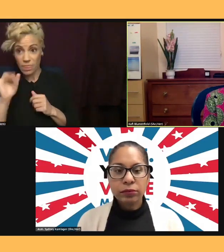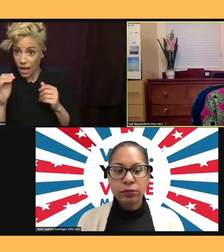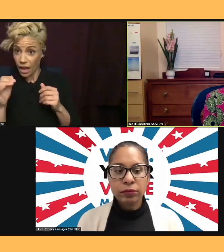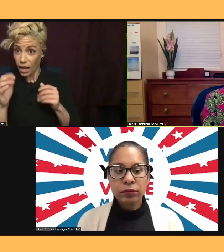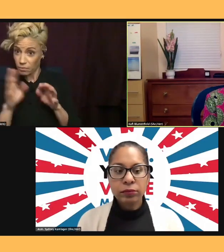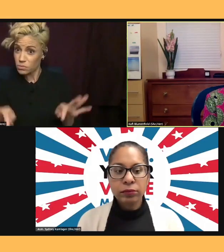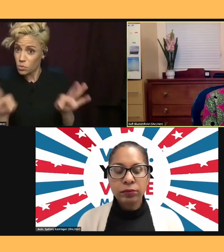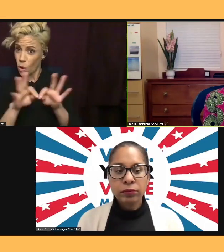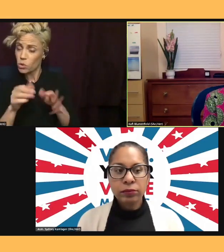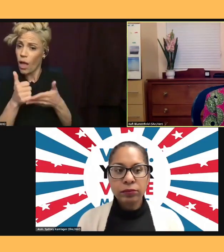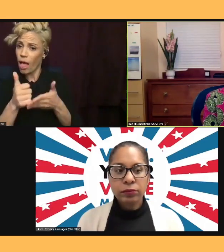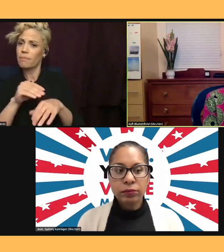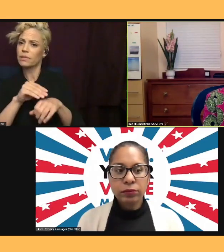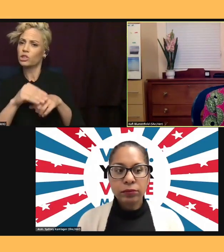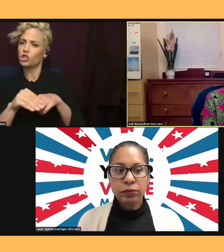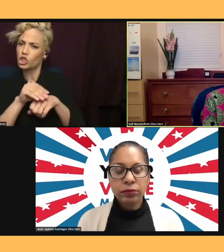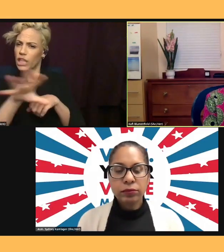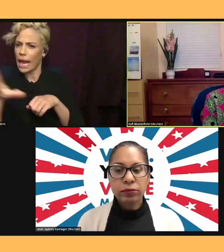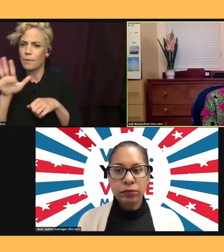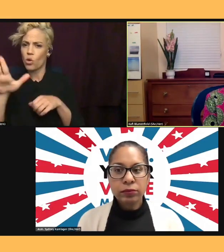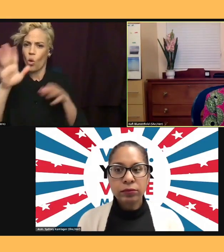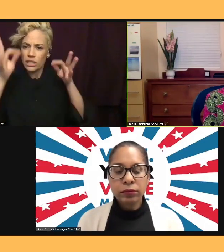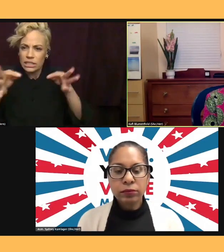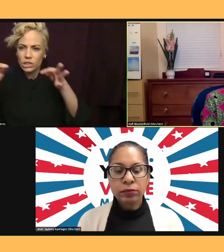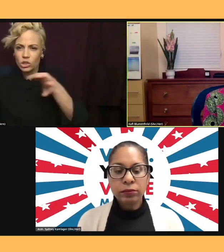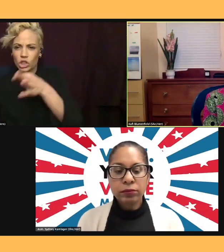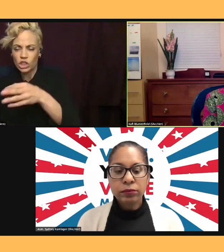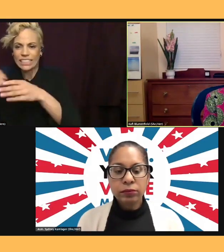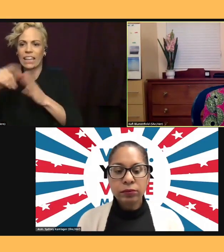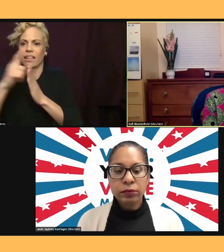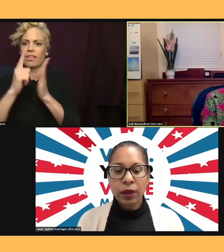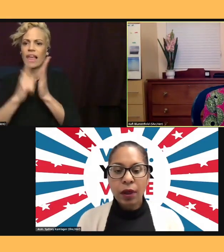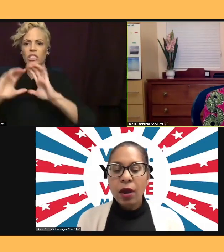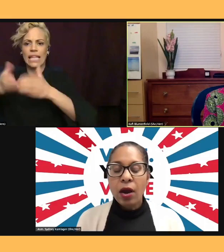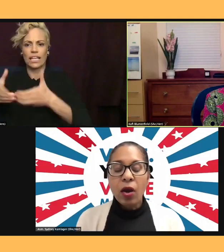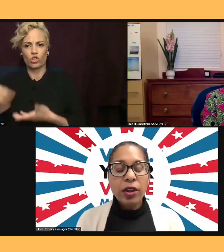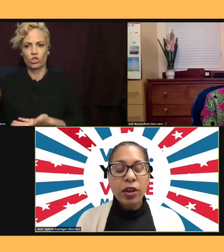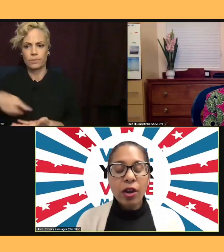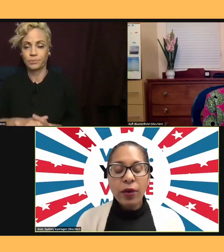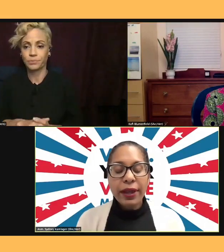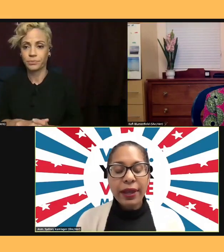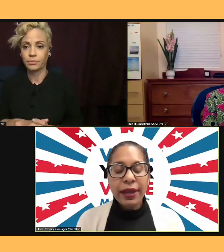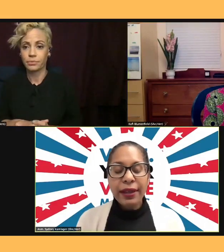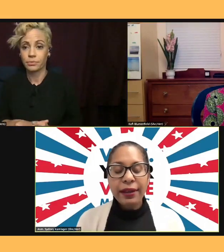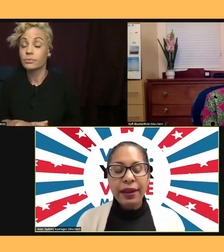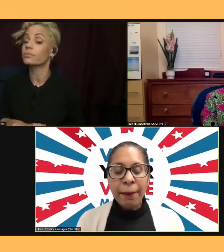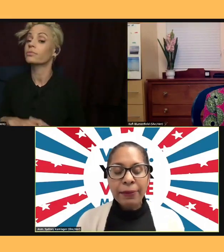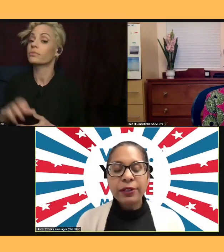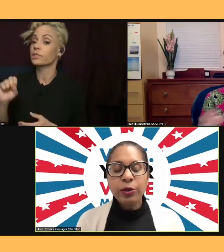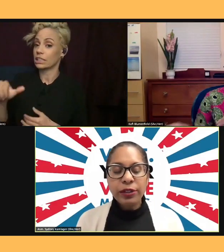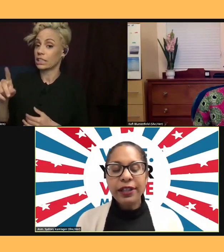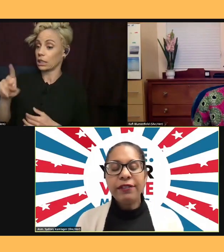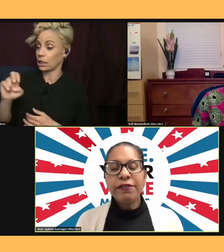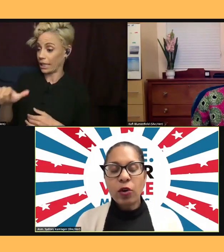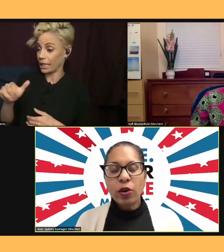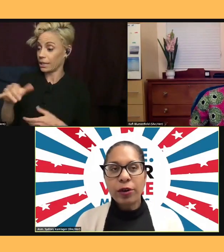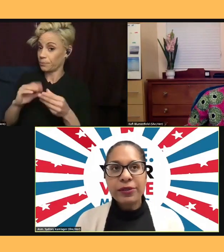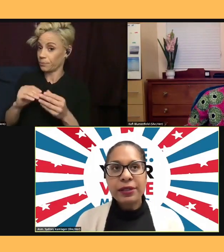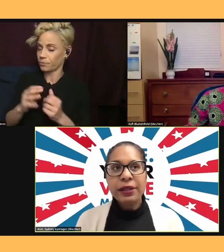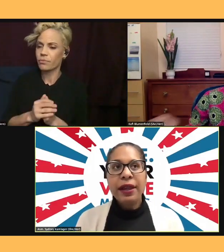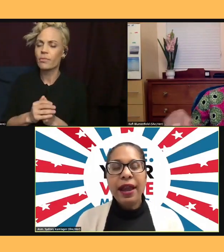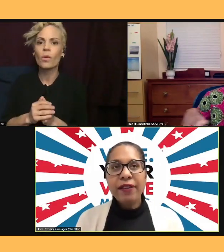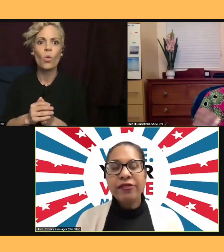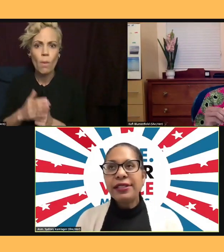that you make in the legislature? You know, it absolutely informs every